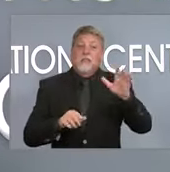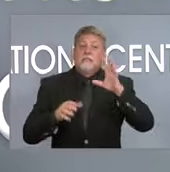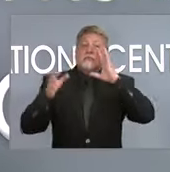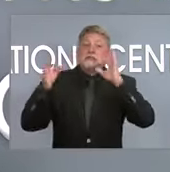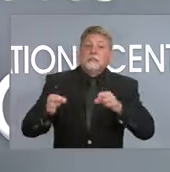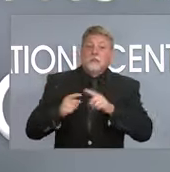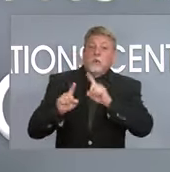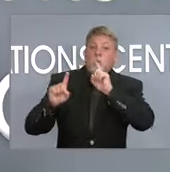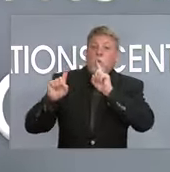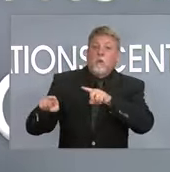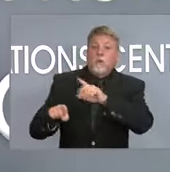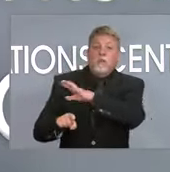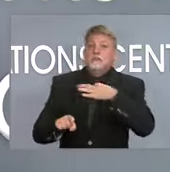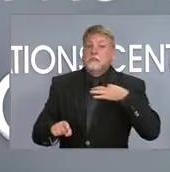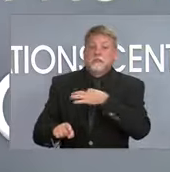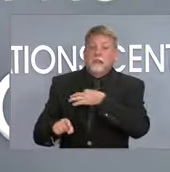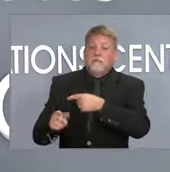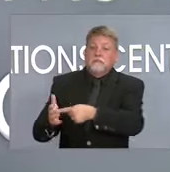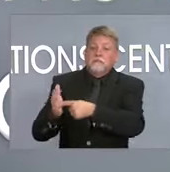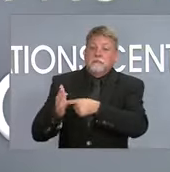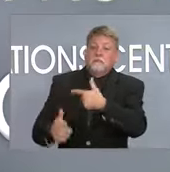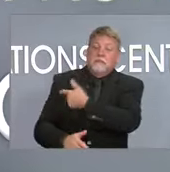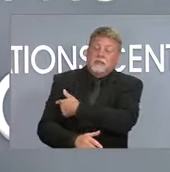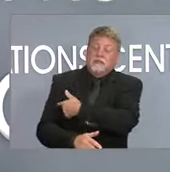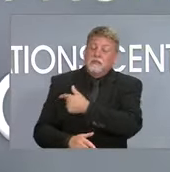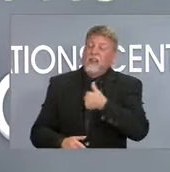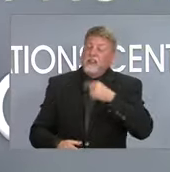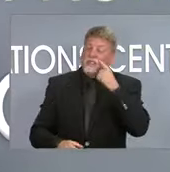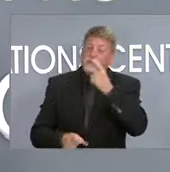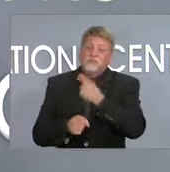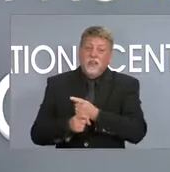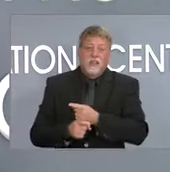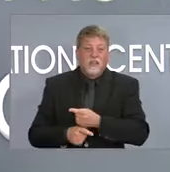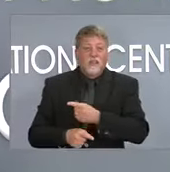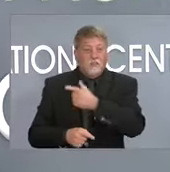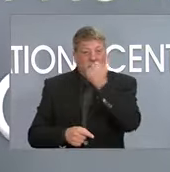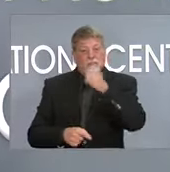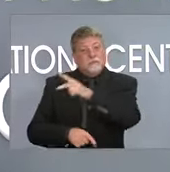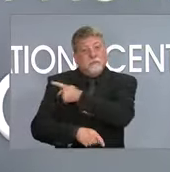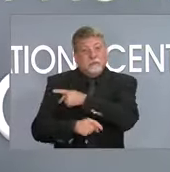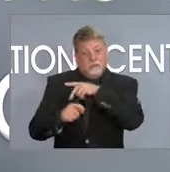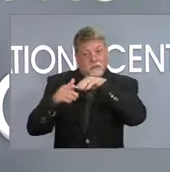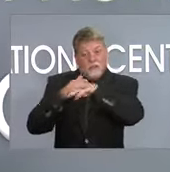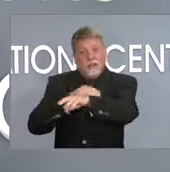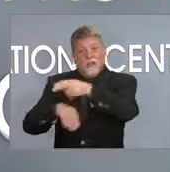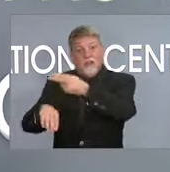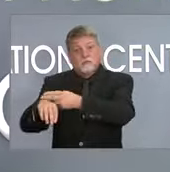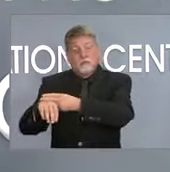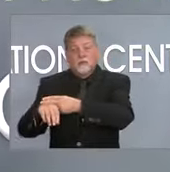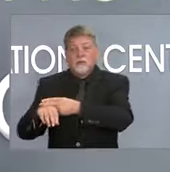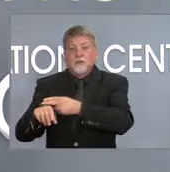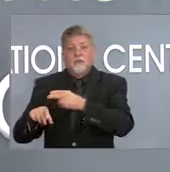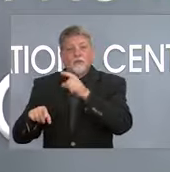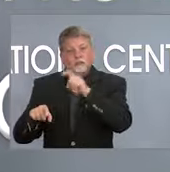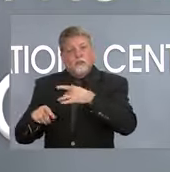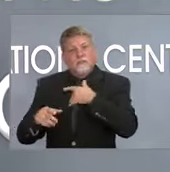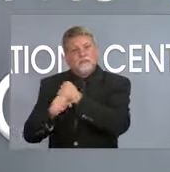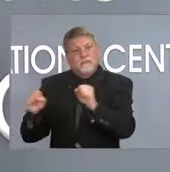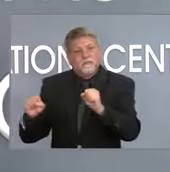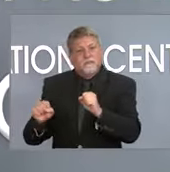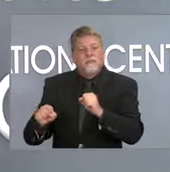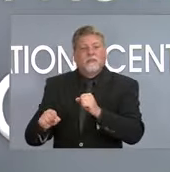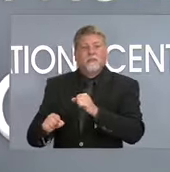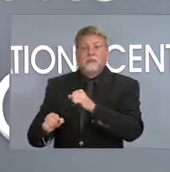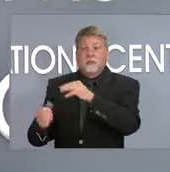to get vaccinated. It's something that a patient should expect. It's something that protects people that they